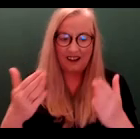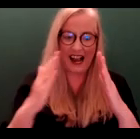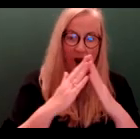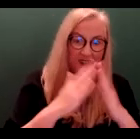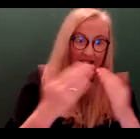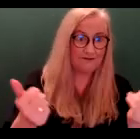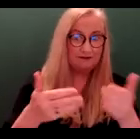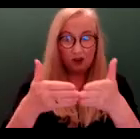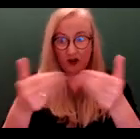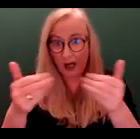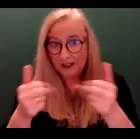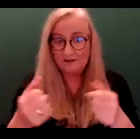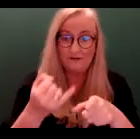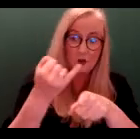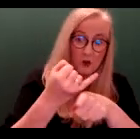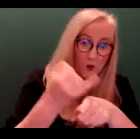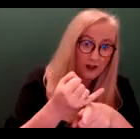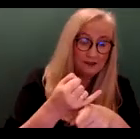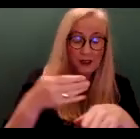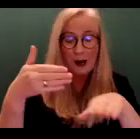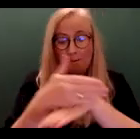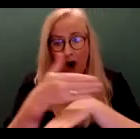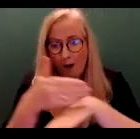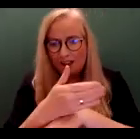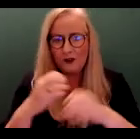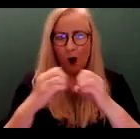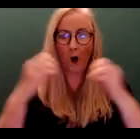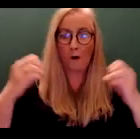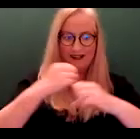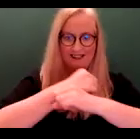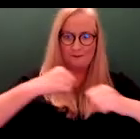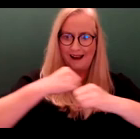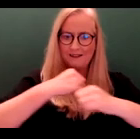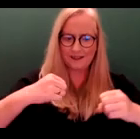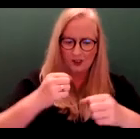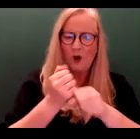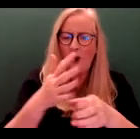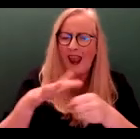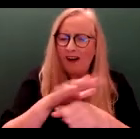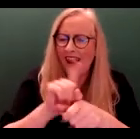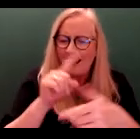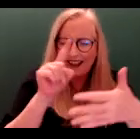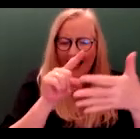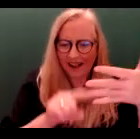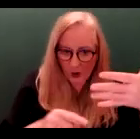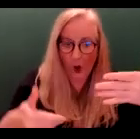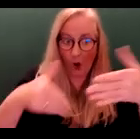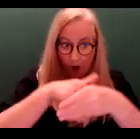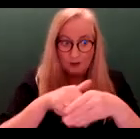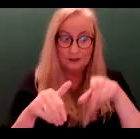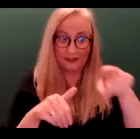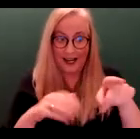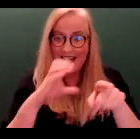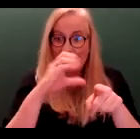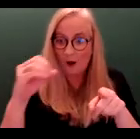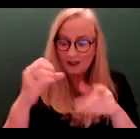shopping, schools, employment, open spaces, all areas like that are included within the county